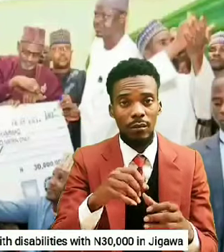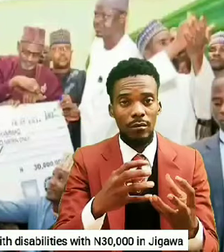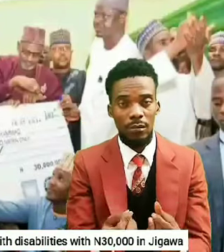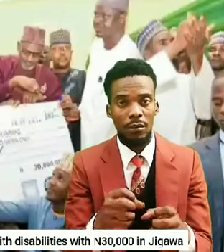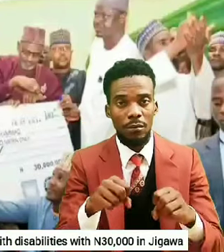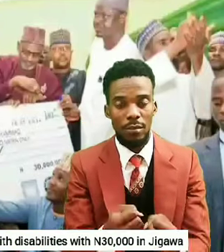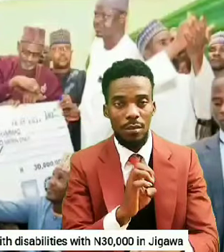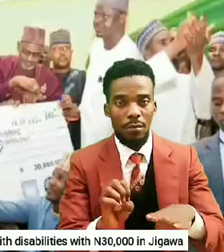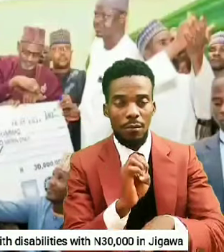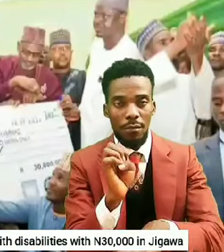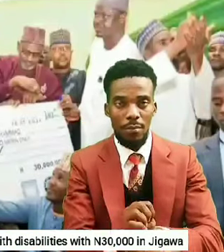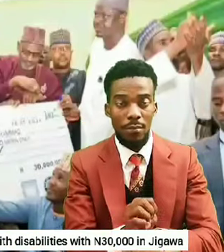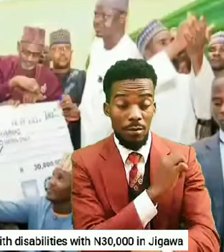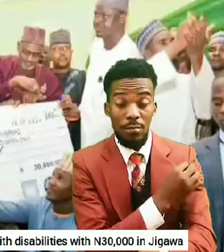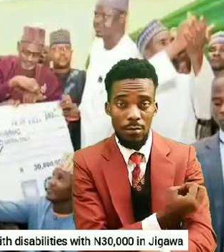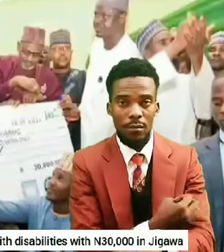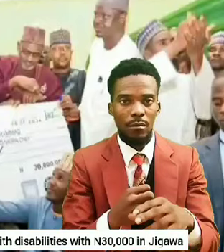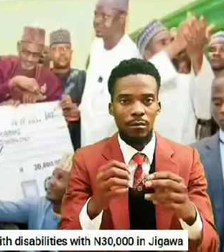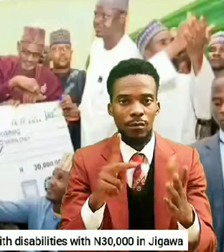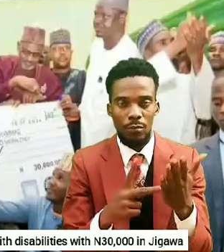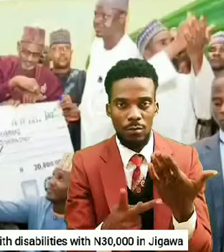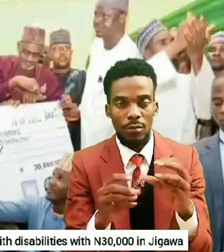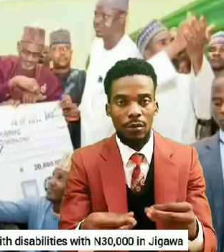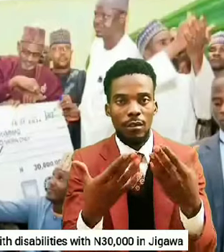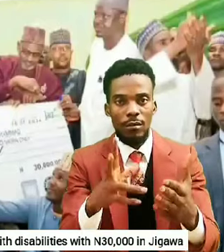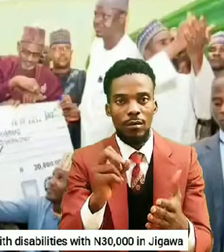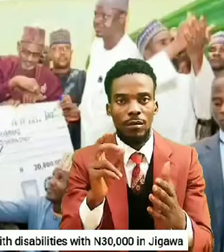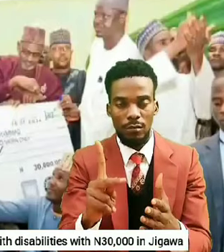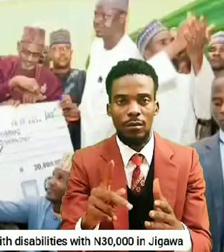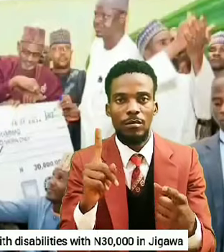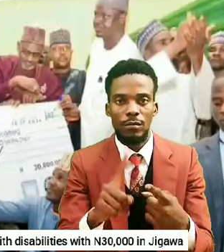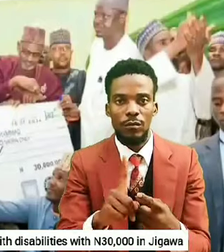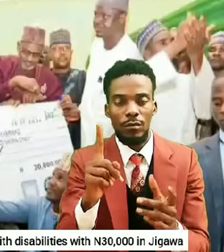allocating 30,000 Naira to each of 1,000 persons with disabilities.